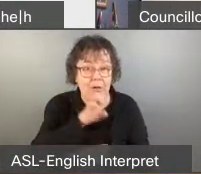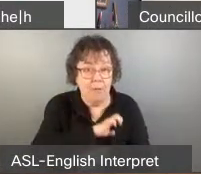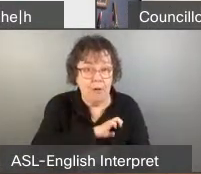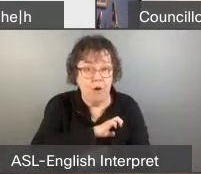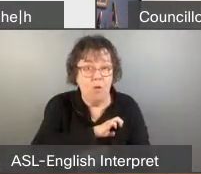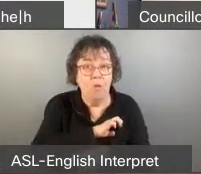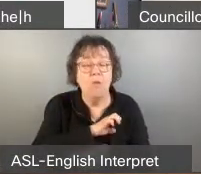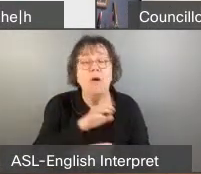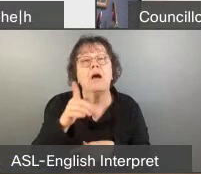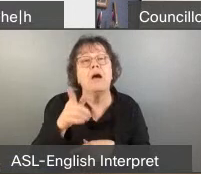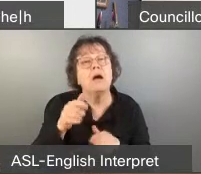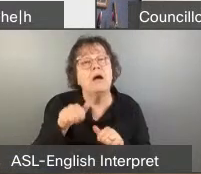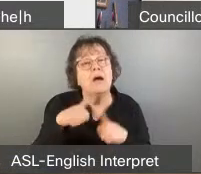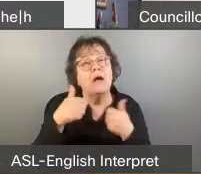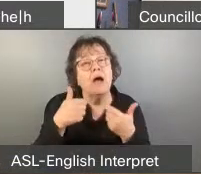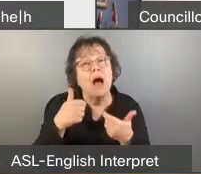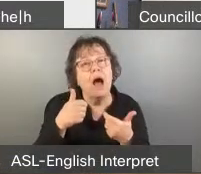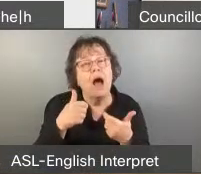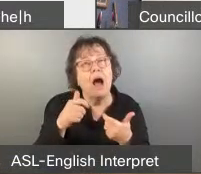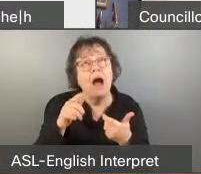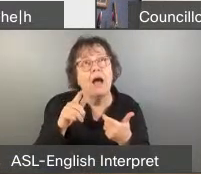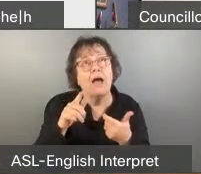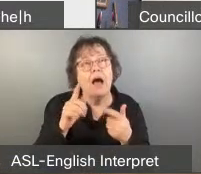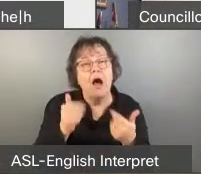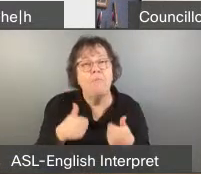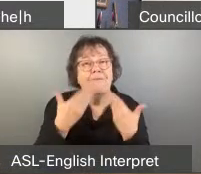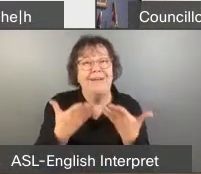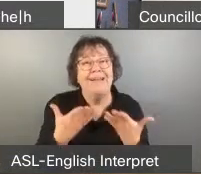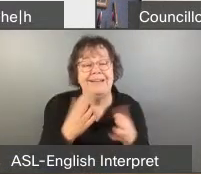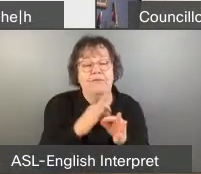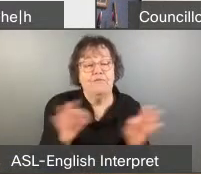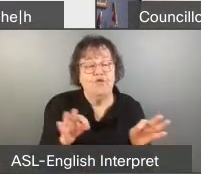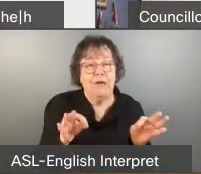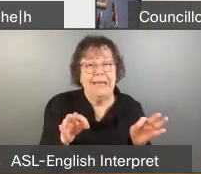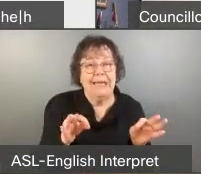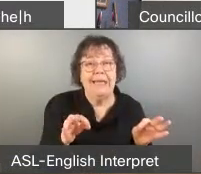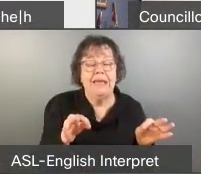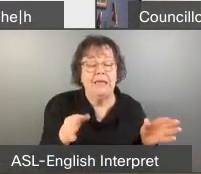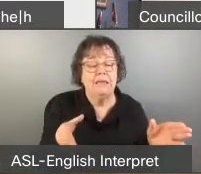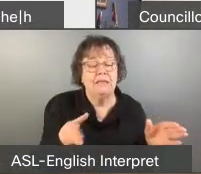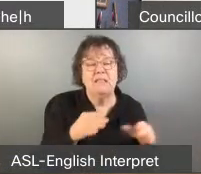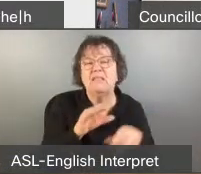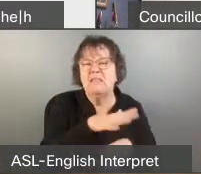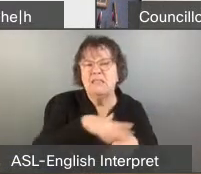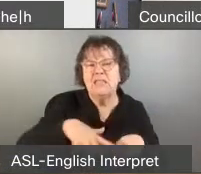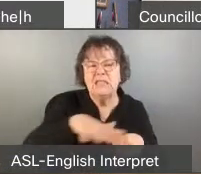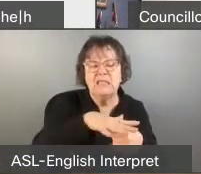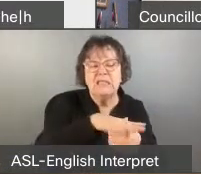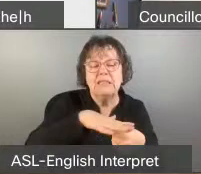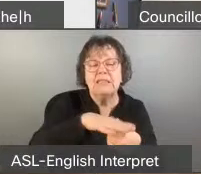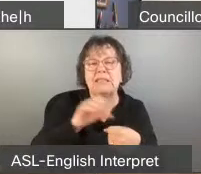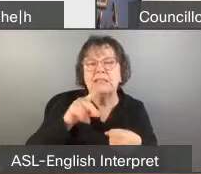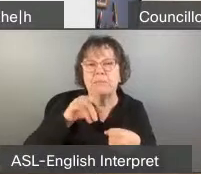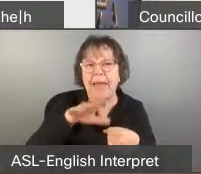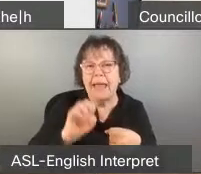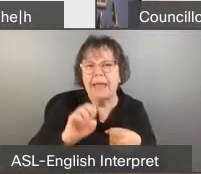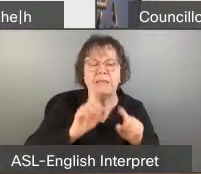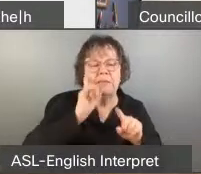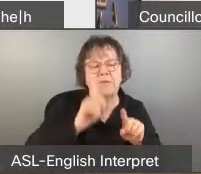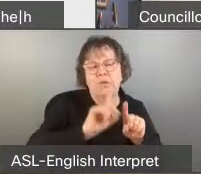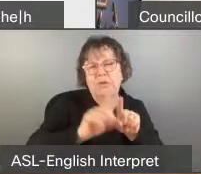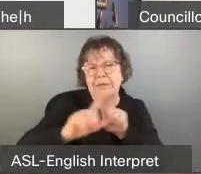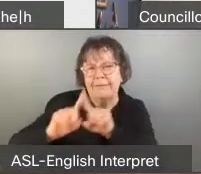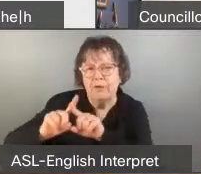110,000 square feet to five charities, us, the Salvation Army, North York Harvest, the Humane Society,